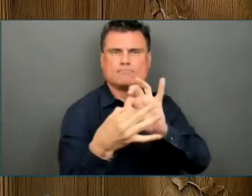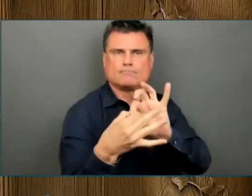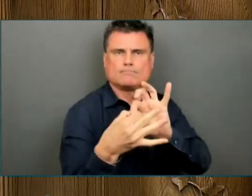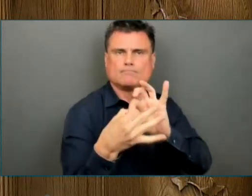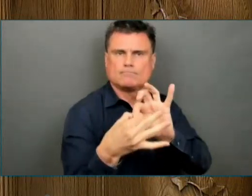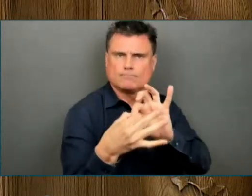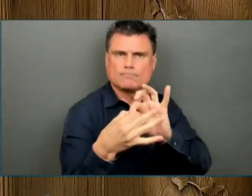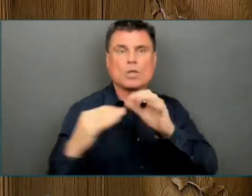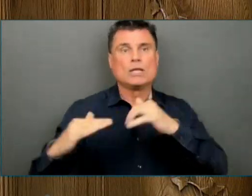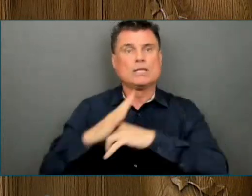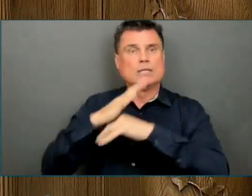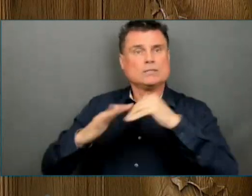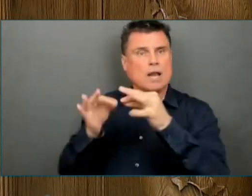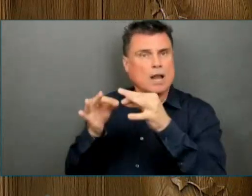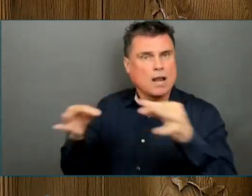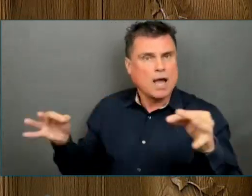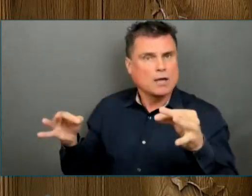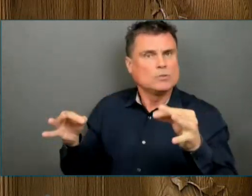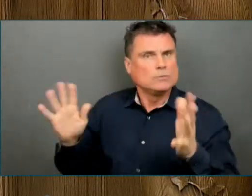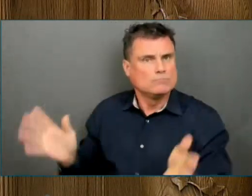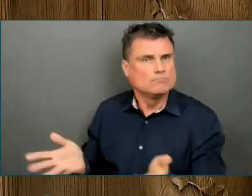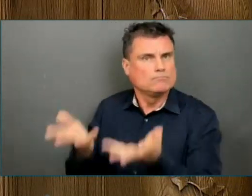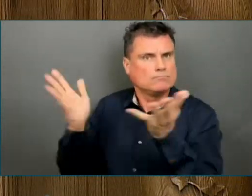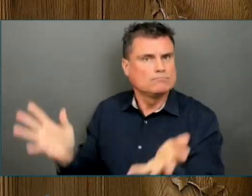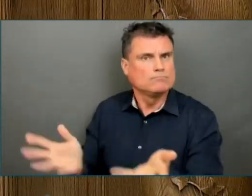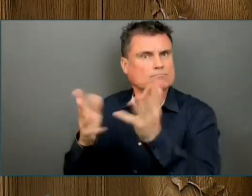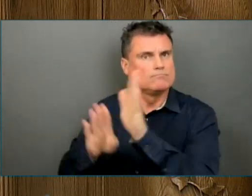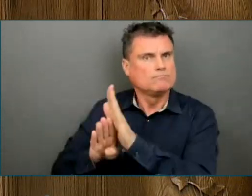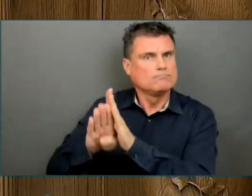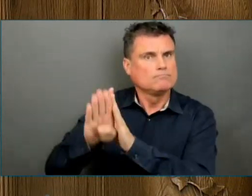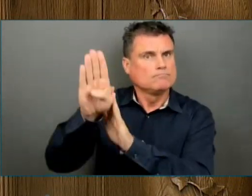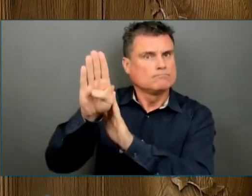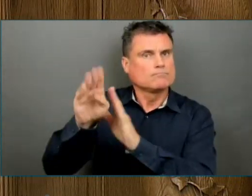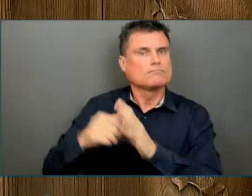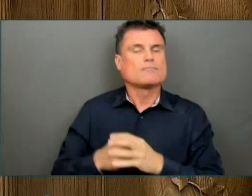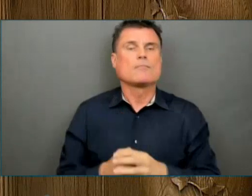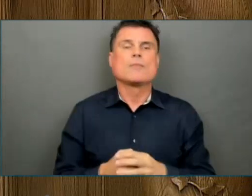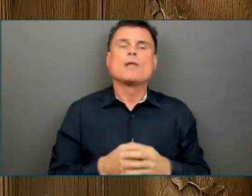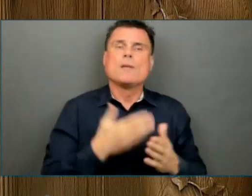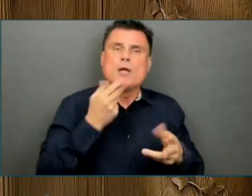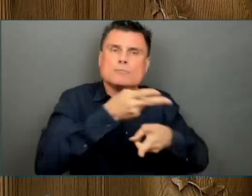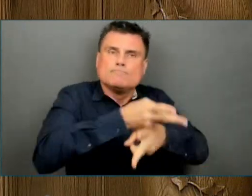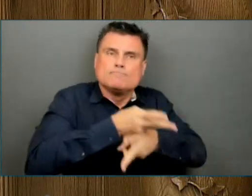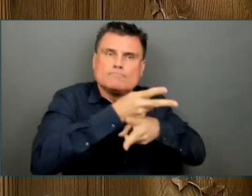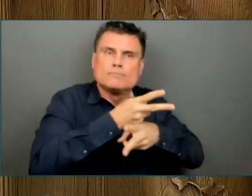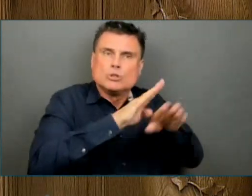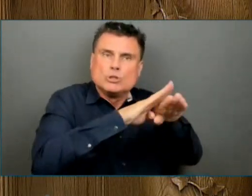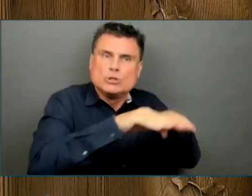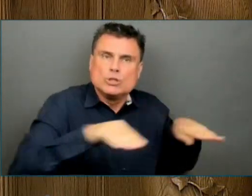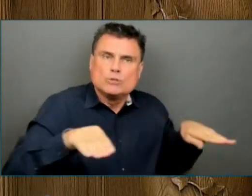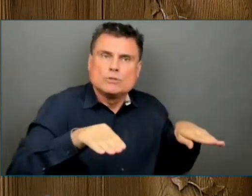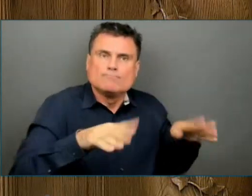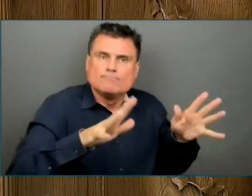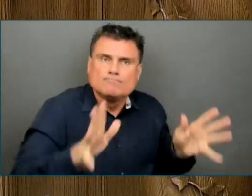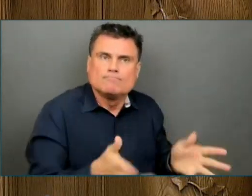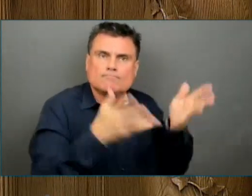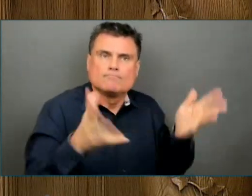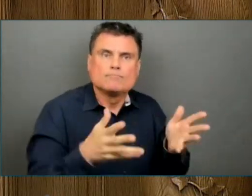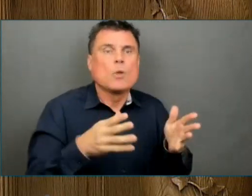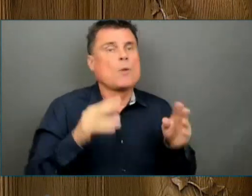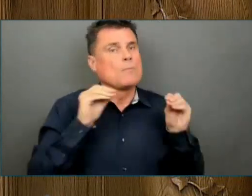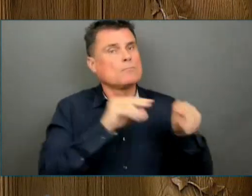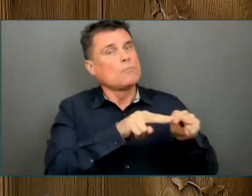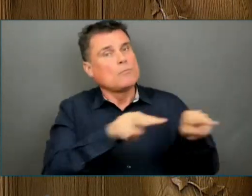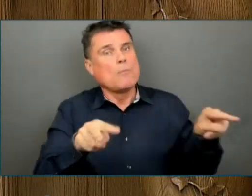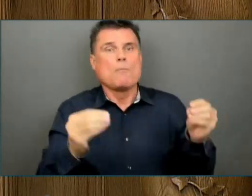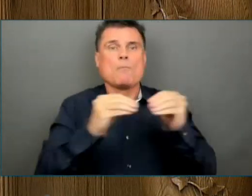improved, so more children rightfully remain with their families and communities. And the fundamental human rights of Indigenous